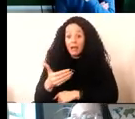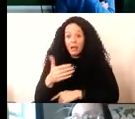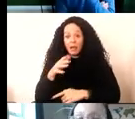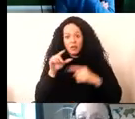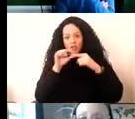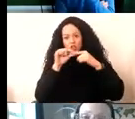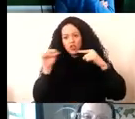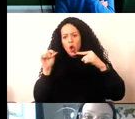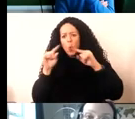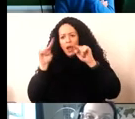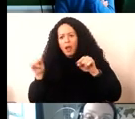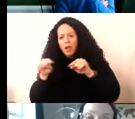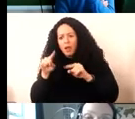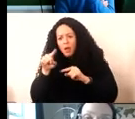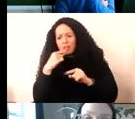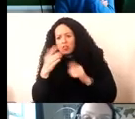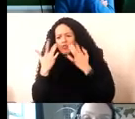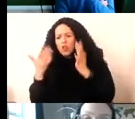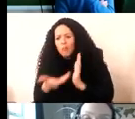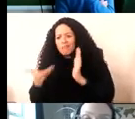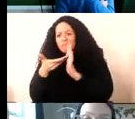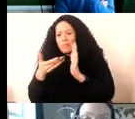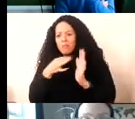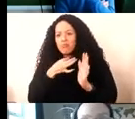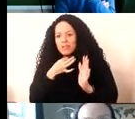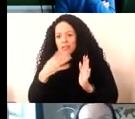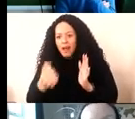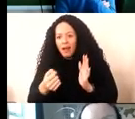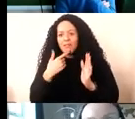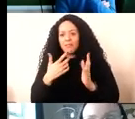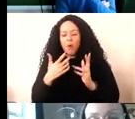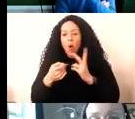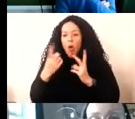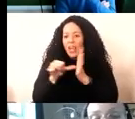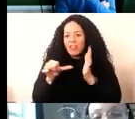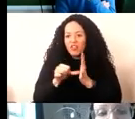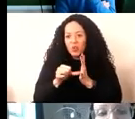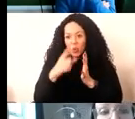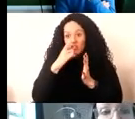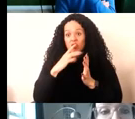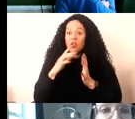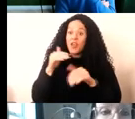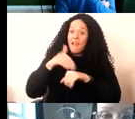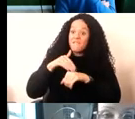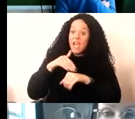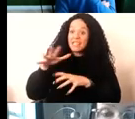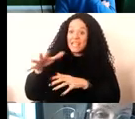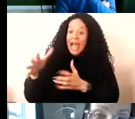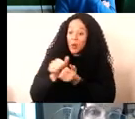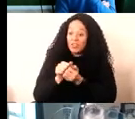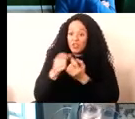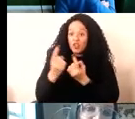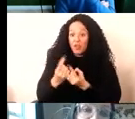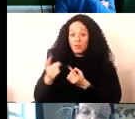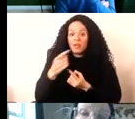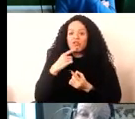were conveying elevated risks or other issues that could affect the feasibility of an acquisition. So that's the red tag in one of